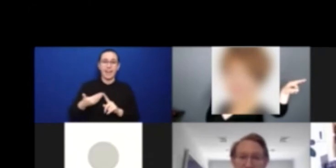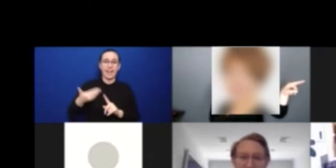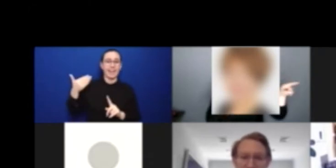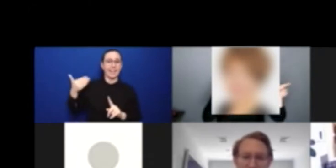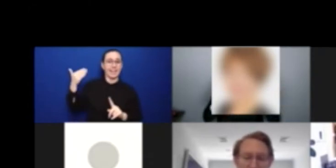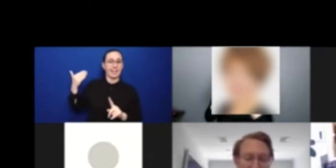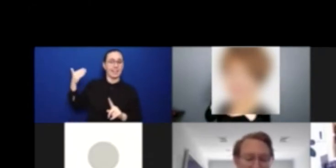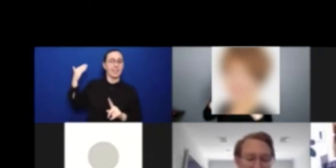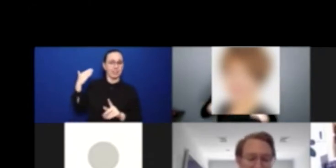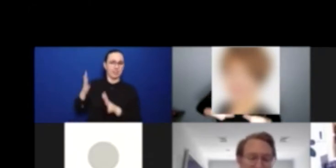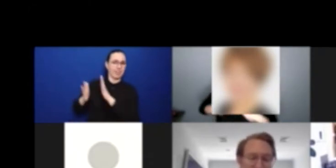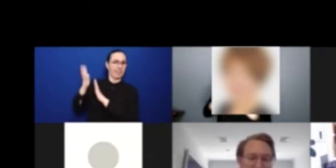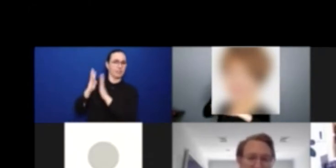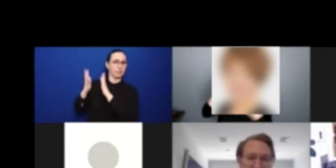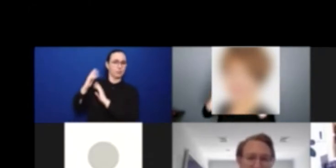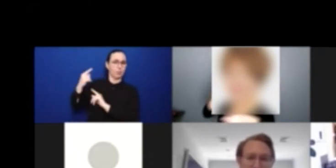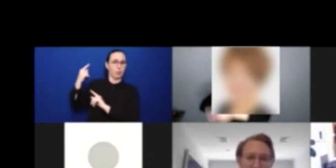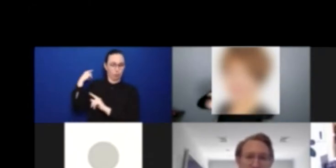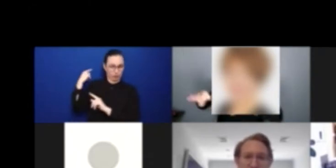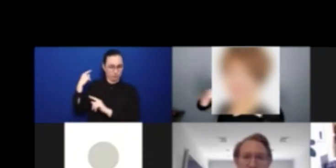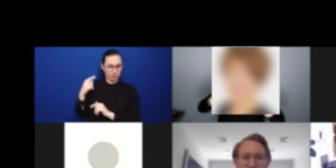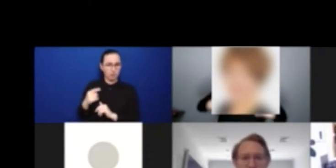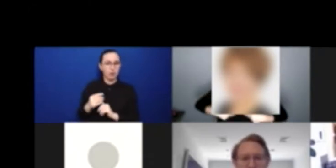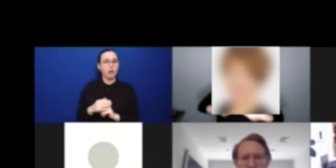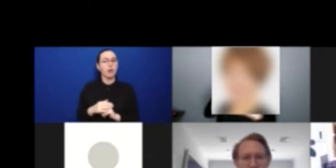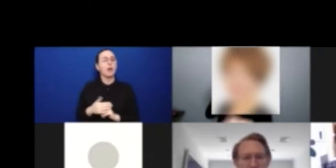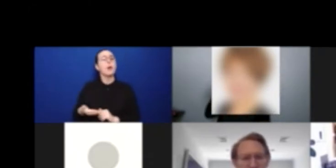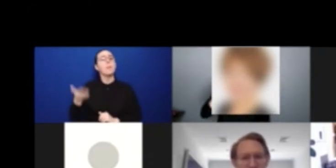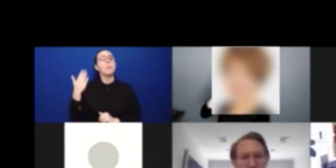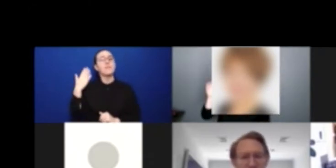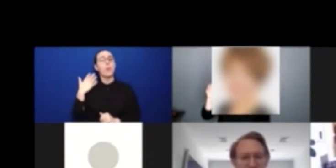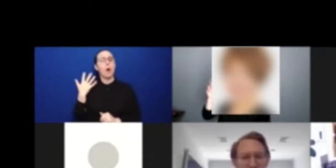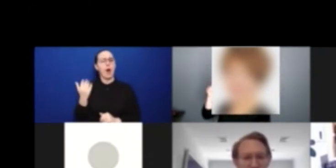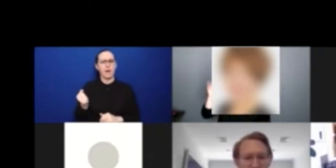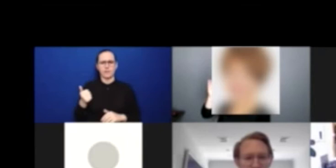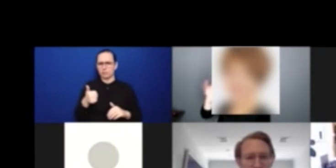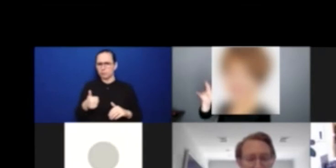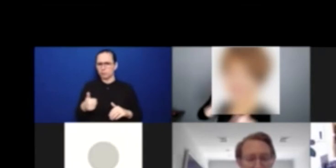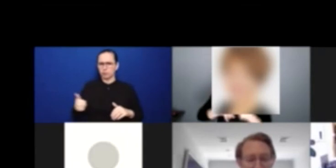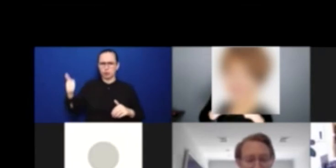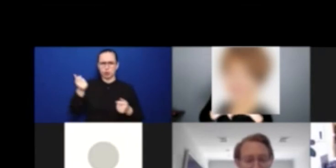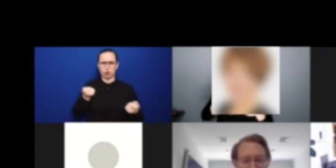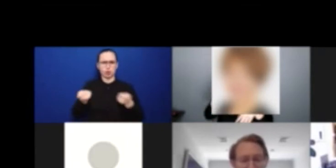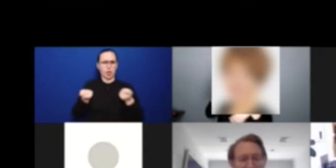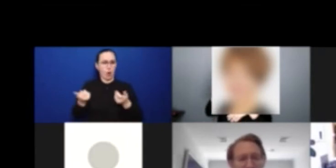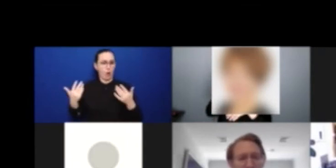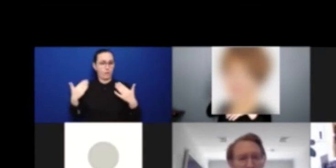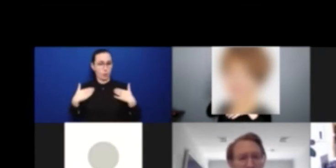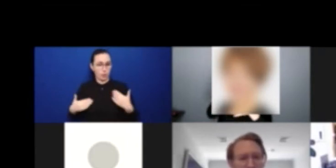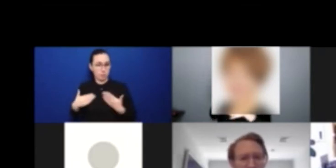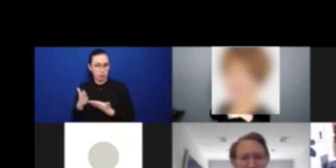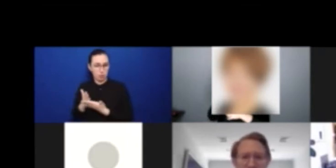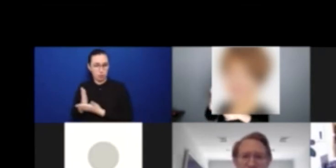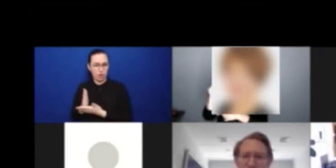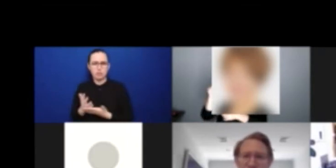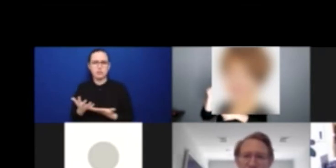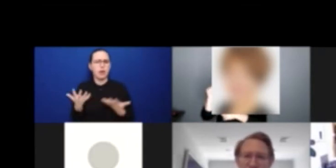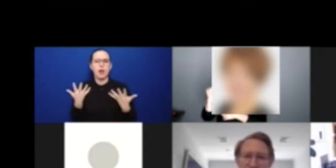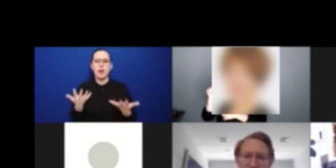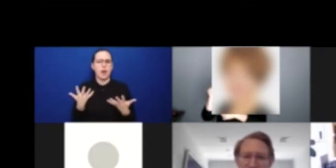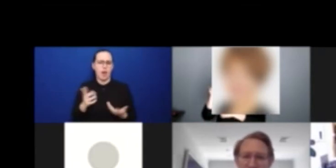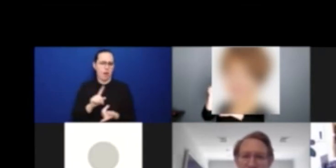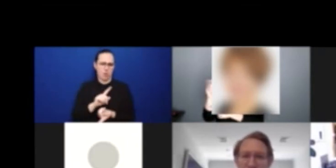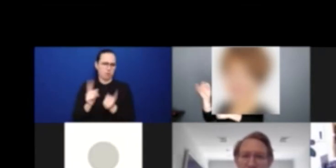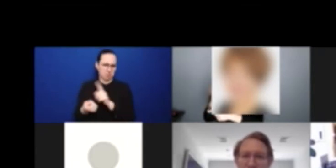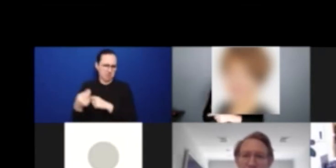that's now been replaced by the Human Rights Council. There was also the Commission on the Status of Woman. And both of those meetings were very